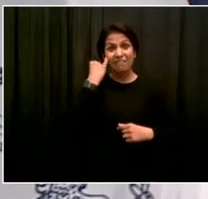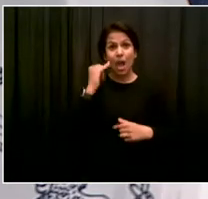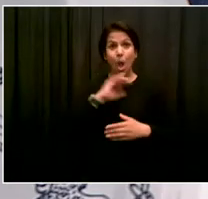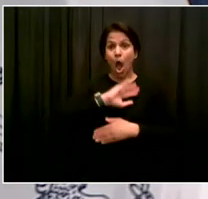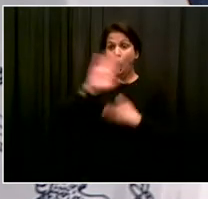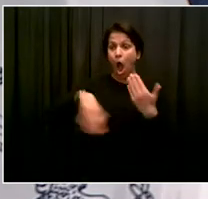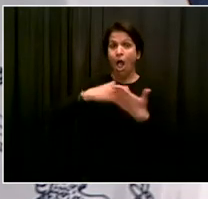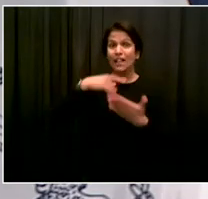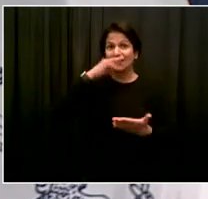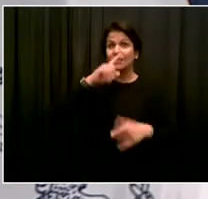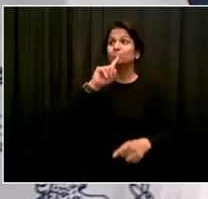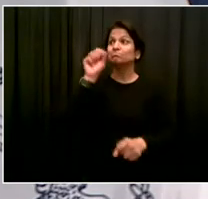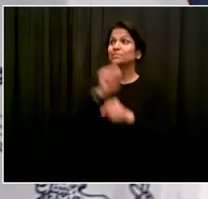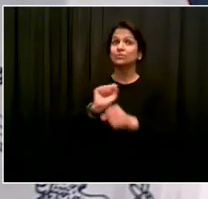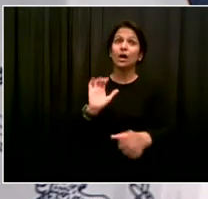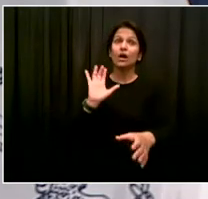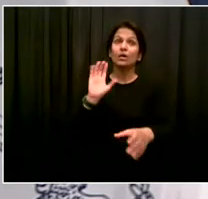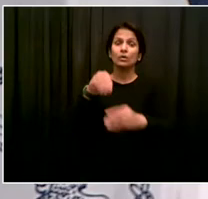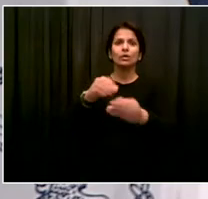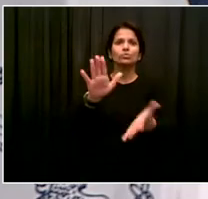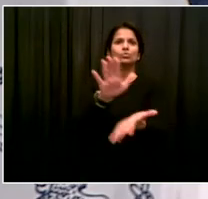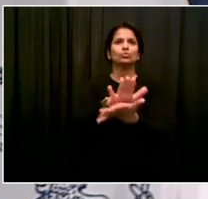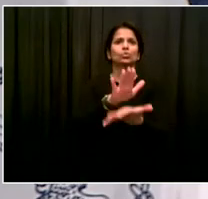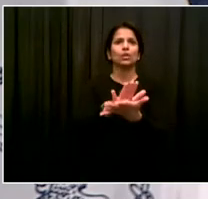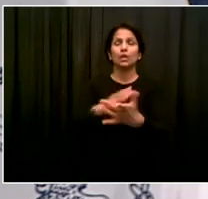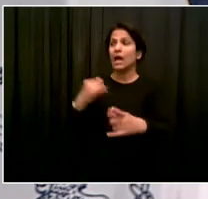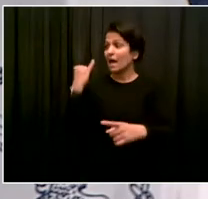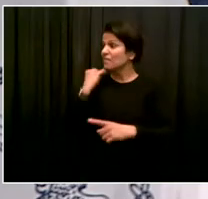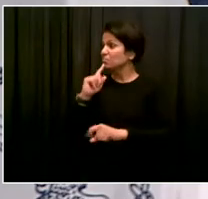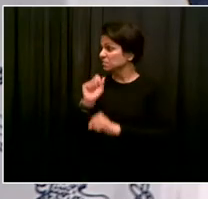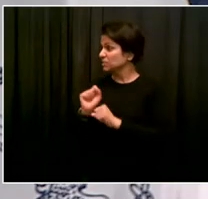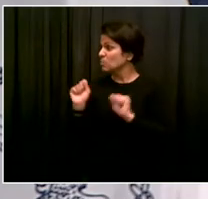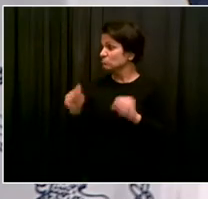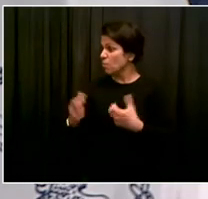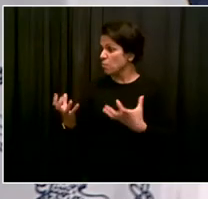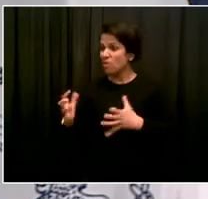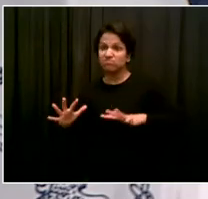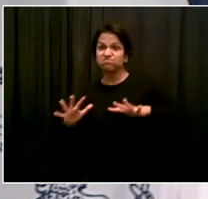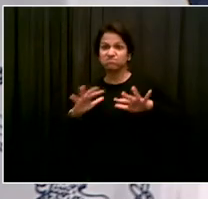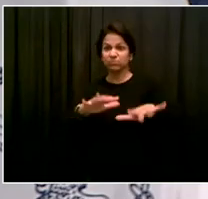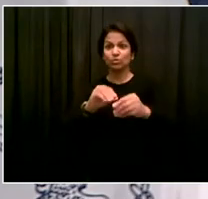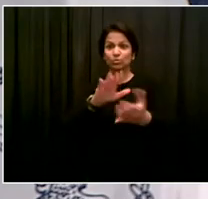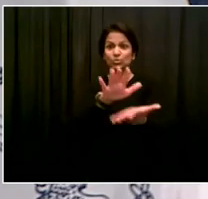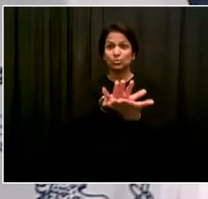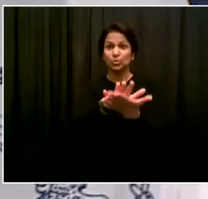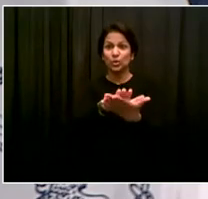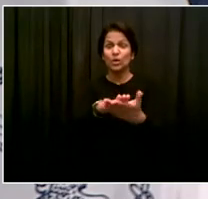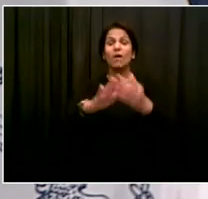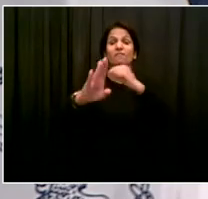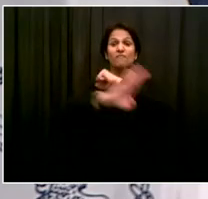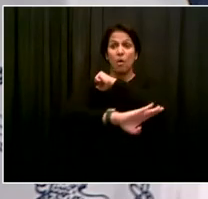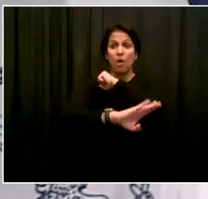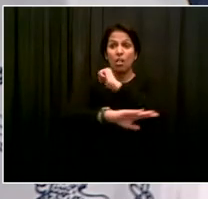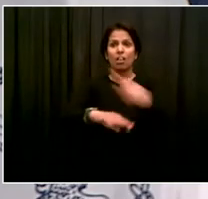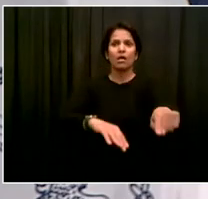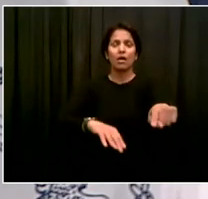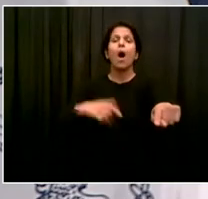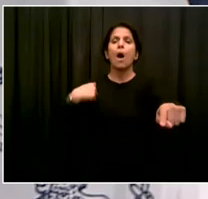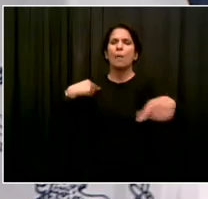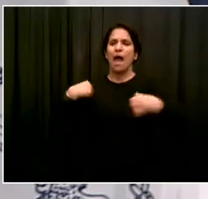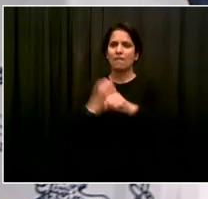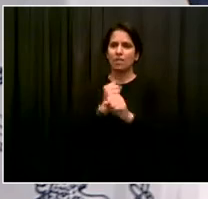we would be ready to accommodate them. And we're going to do whatever it takes to be able to give them a safe, positive environment. Chancellor.